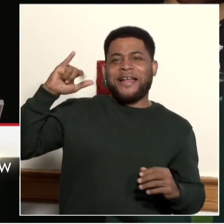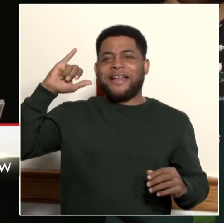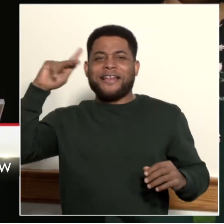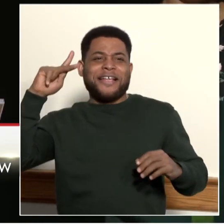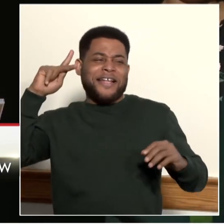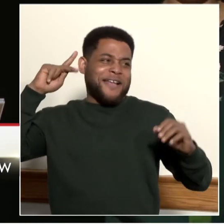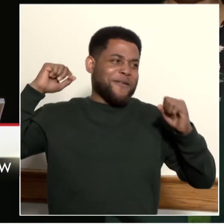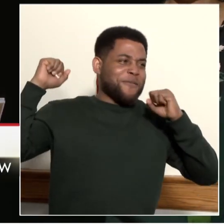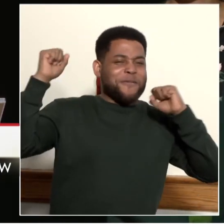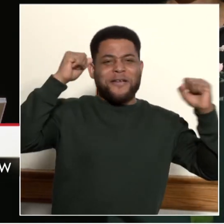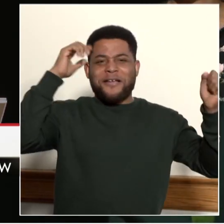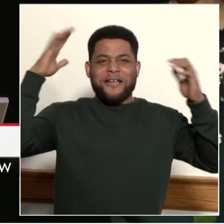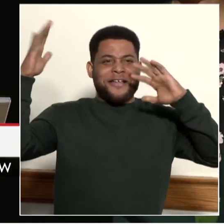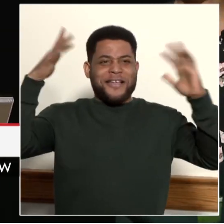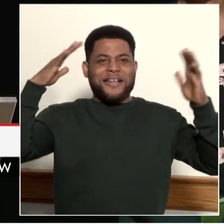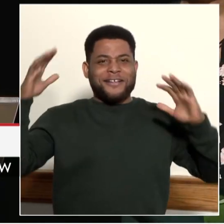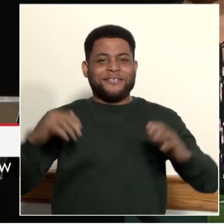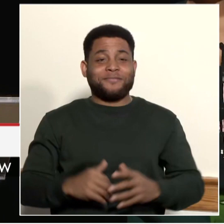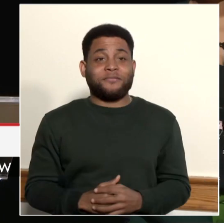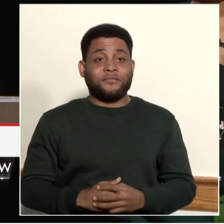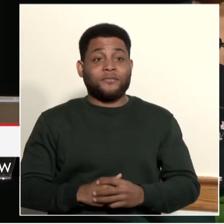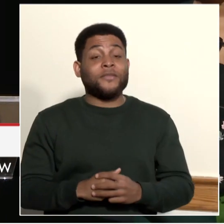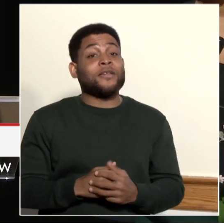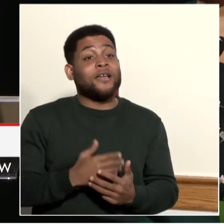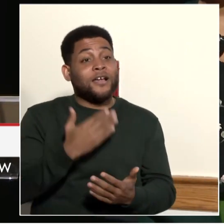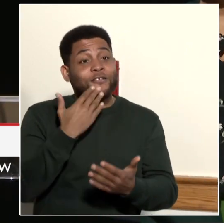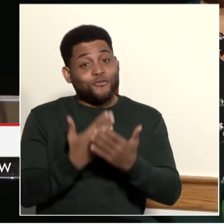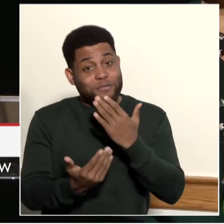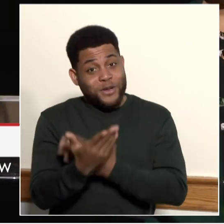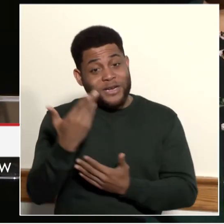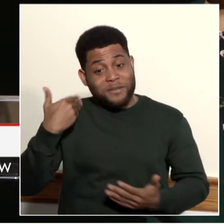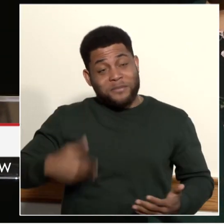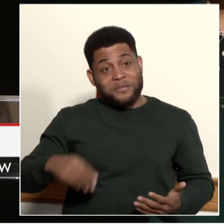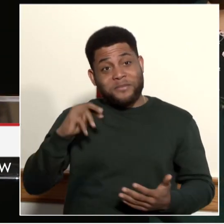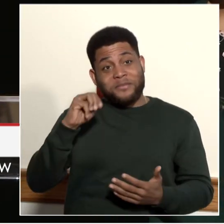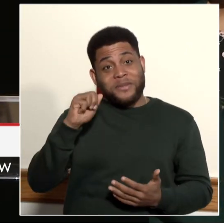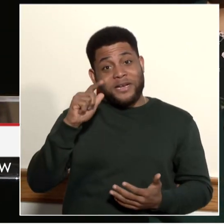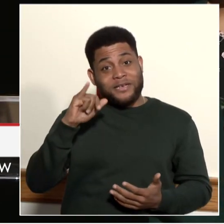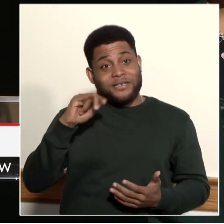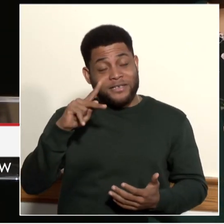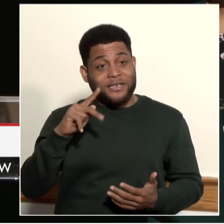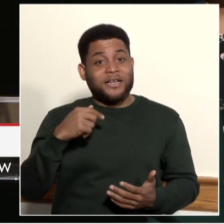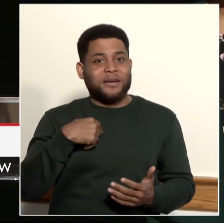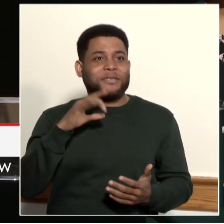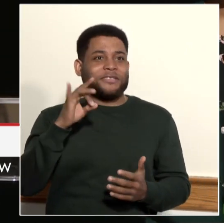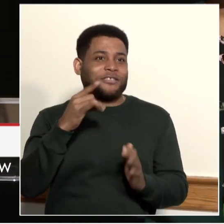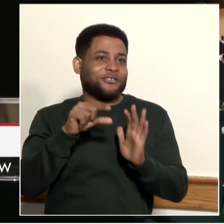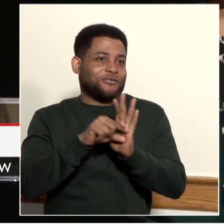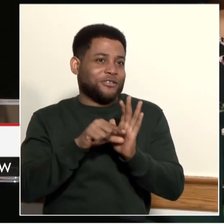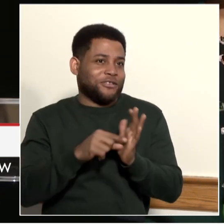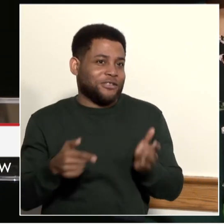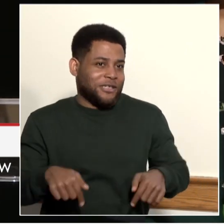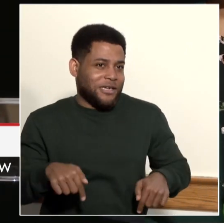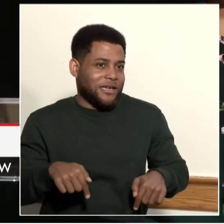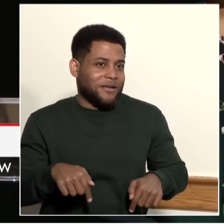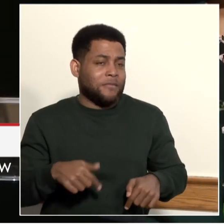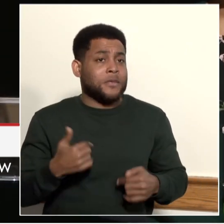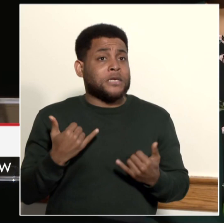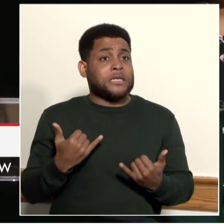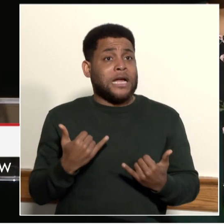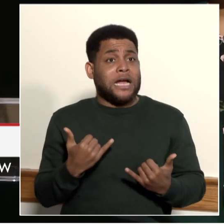Good morning. My name is Malik Tate. I'm an 8th grader here at Ida B. Wells Middle School, and today I have the privilege of introducing Mayor Bowser.